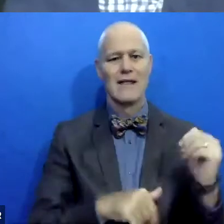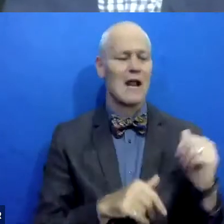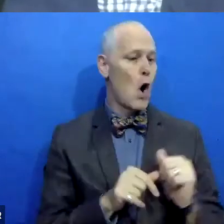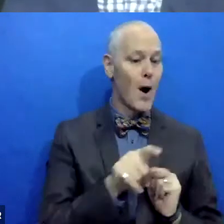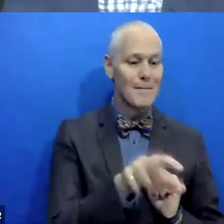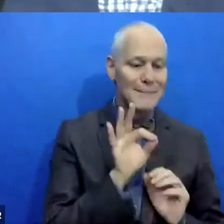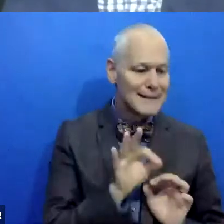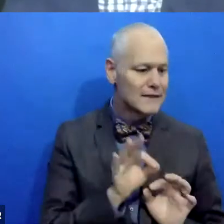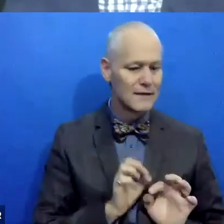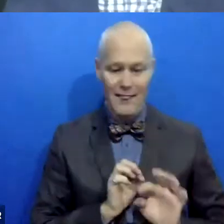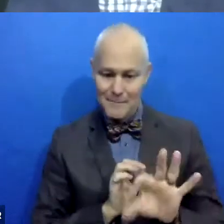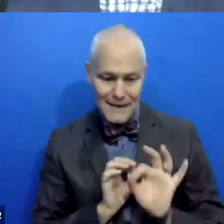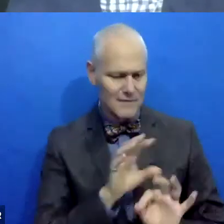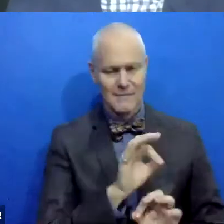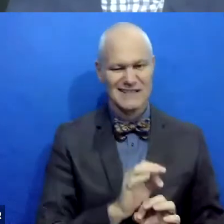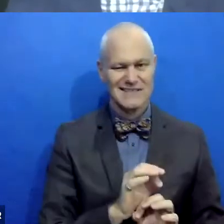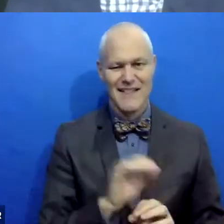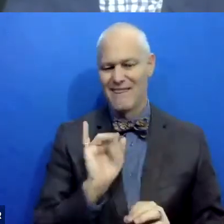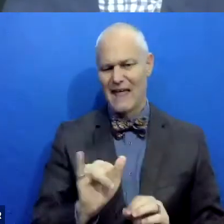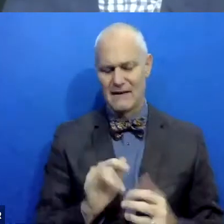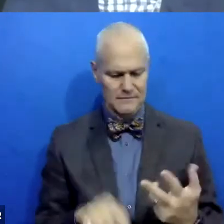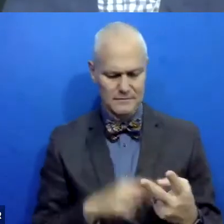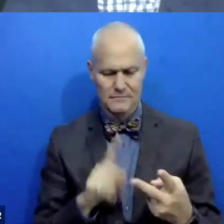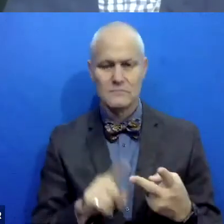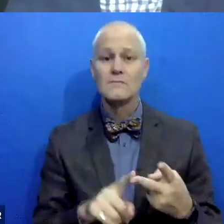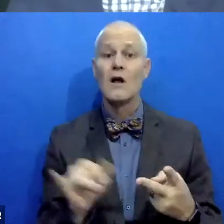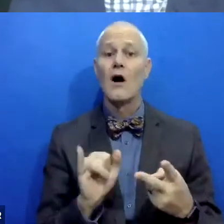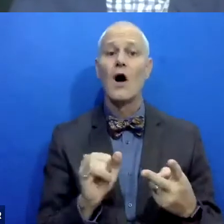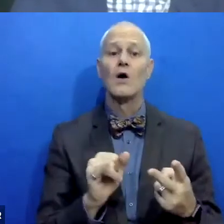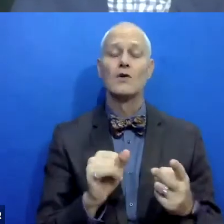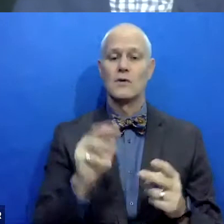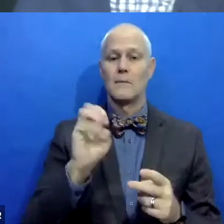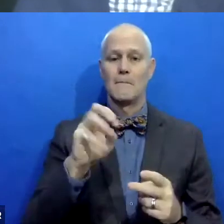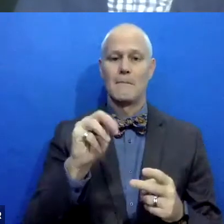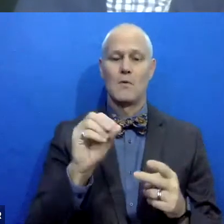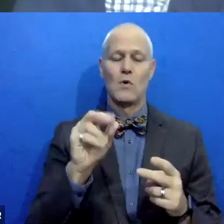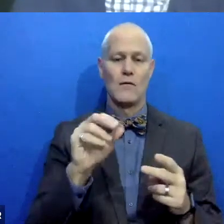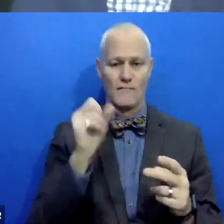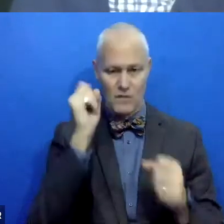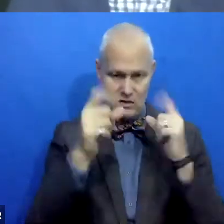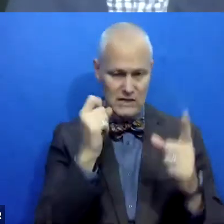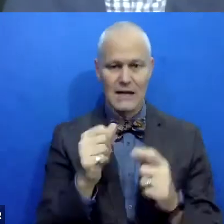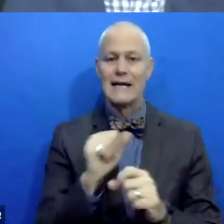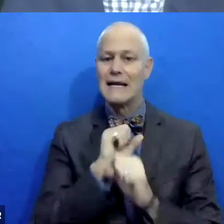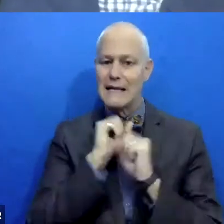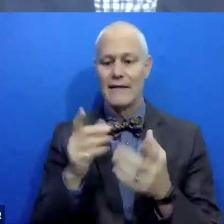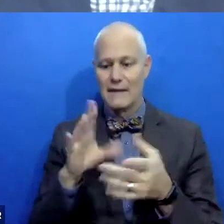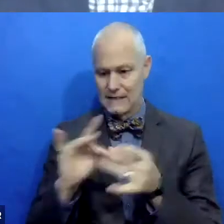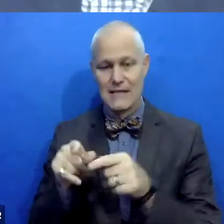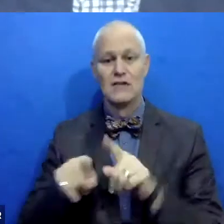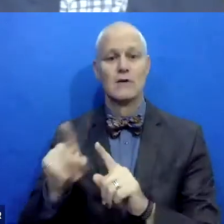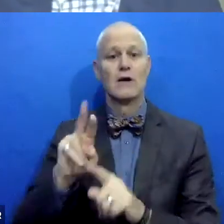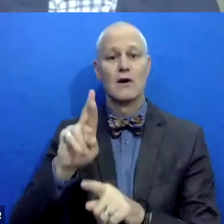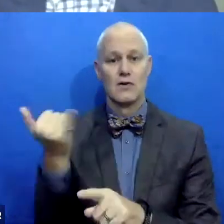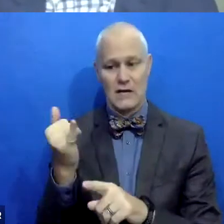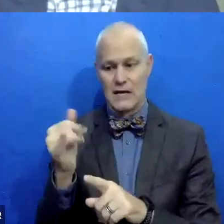so, uh, so that's, yeah, I would just say that. the other thing that they do is give us a memorandum of understanding that nothing that's said in restorative processes can be used